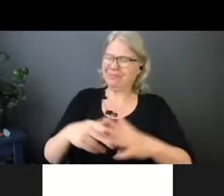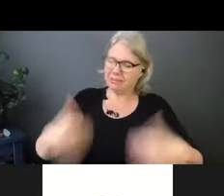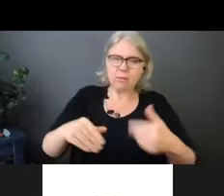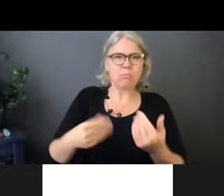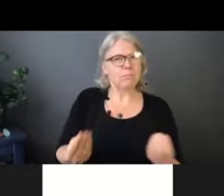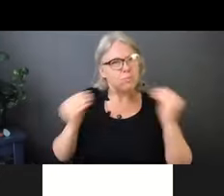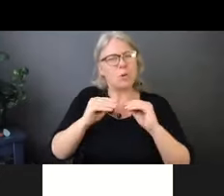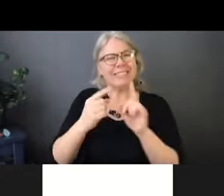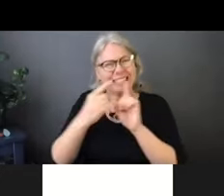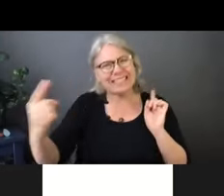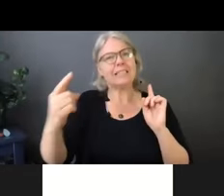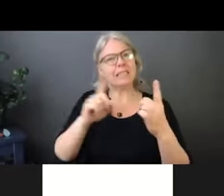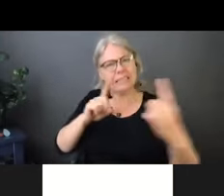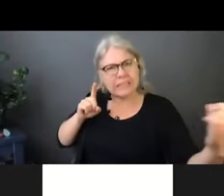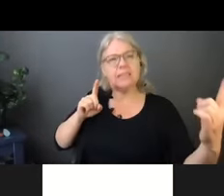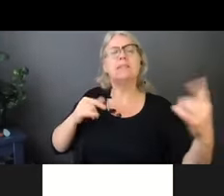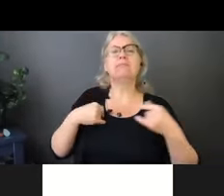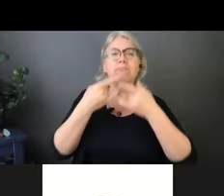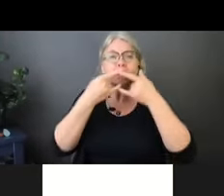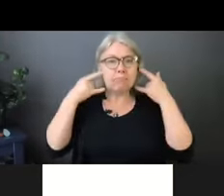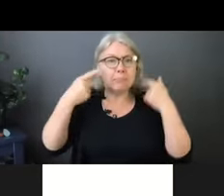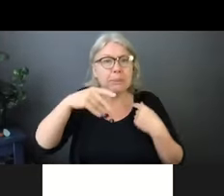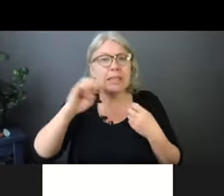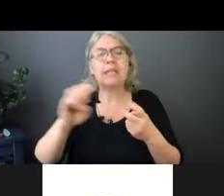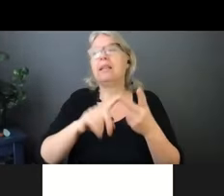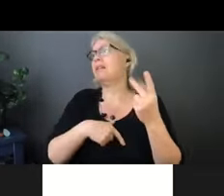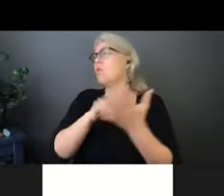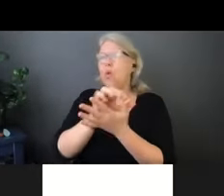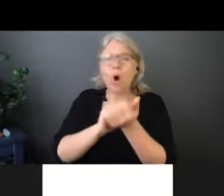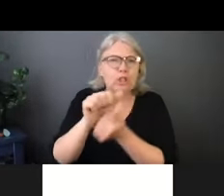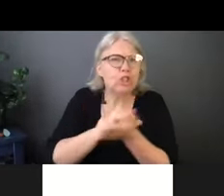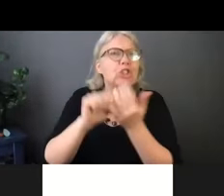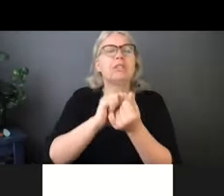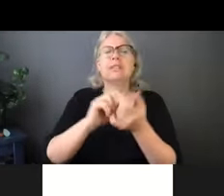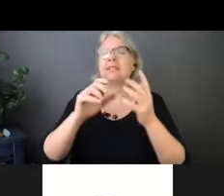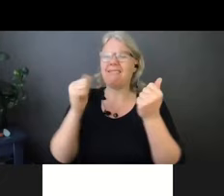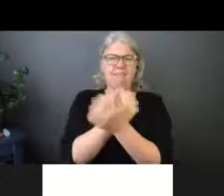to wear the proper PPE, wash your hands and social distance.